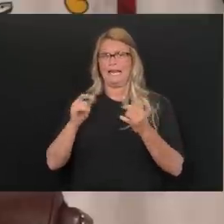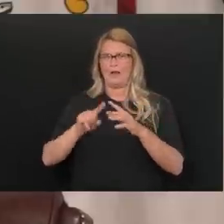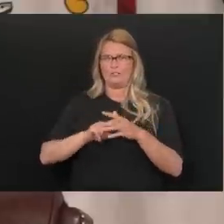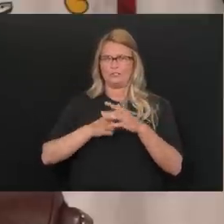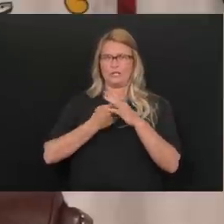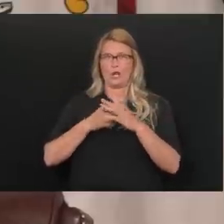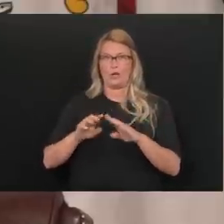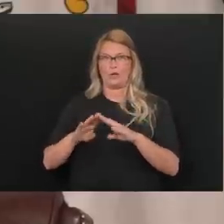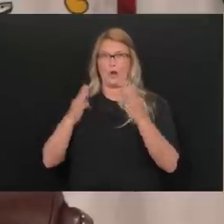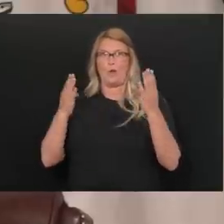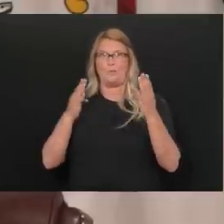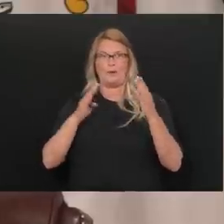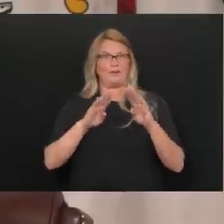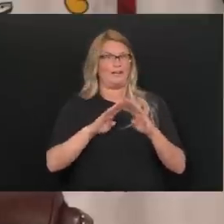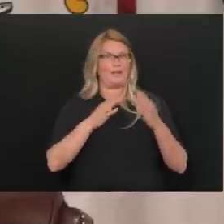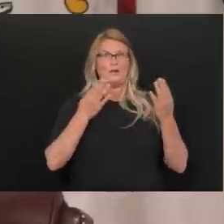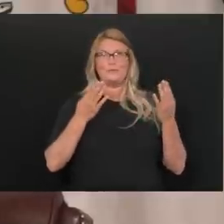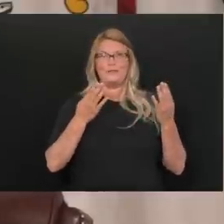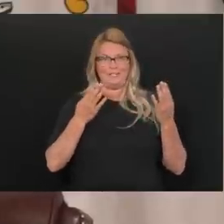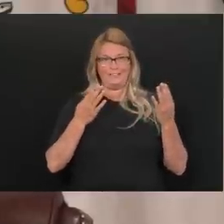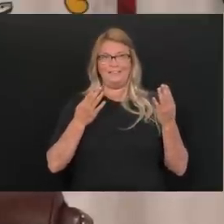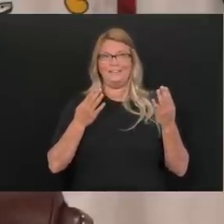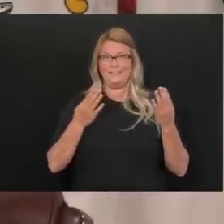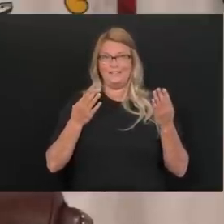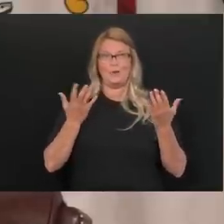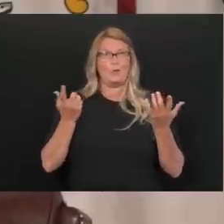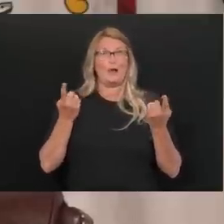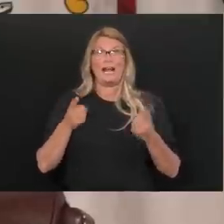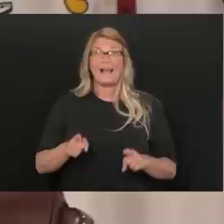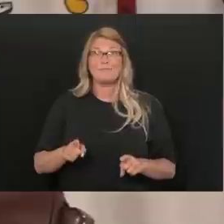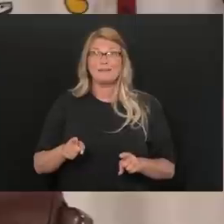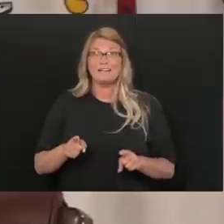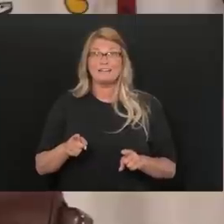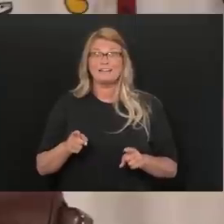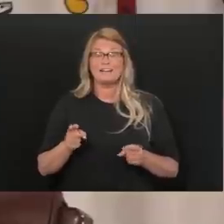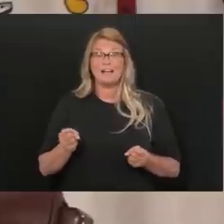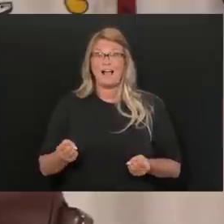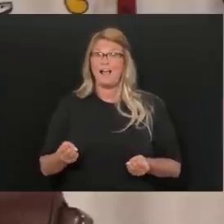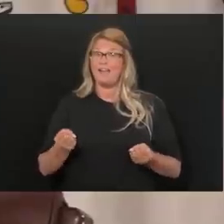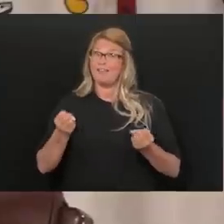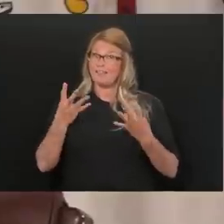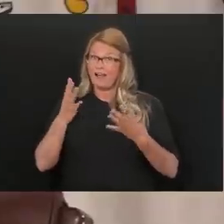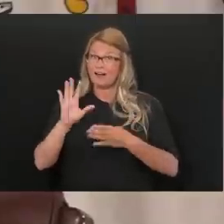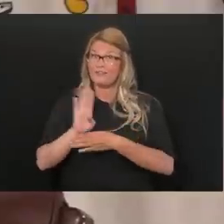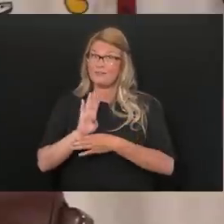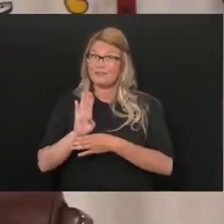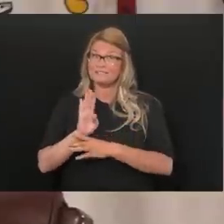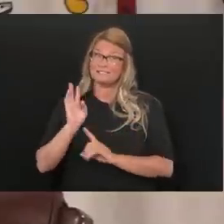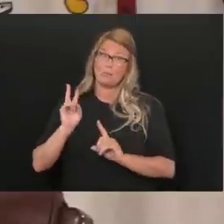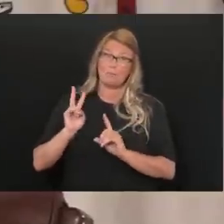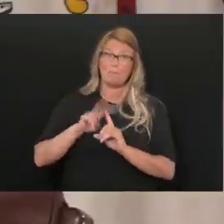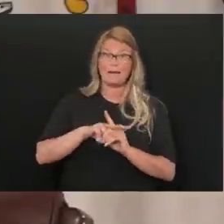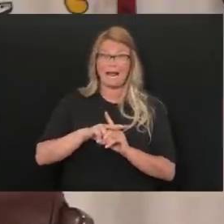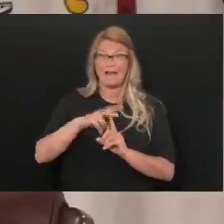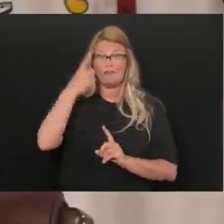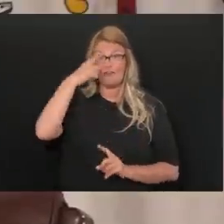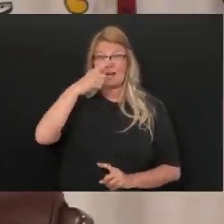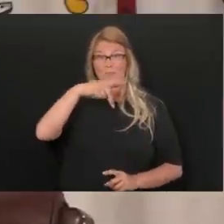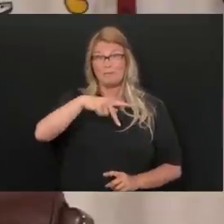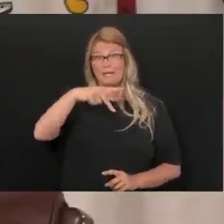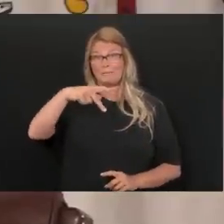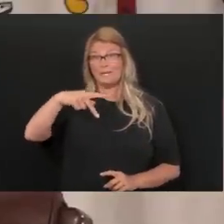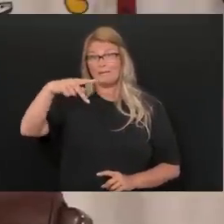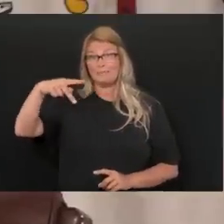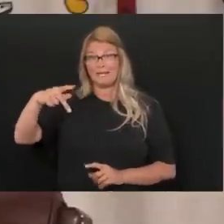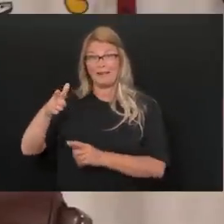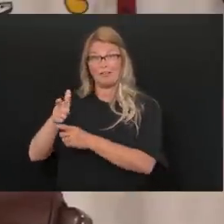right off the, right off the get go. What happened is a lot, a lot of, a lot of those businesses applied, you know, for the PPP, they got